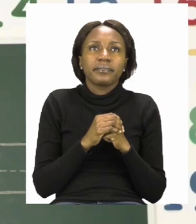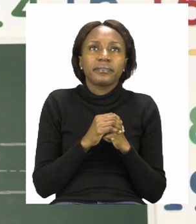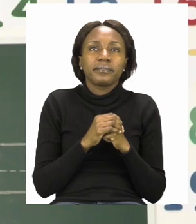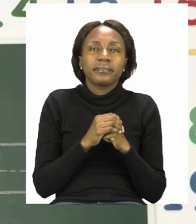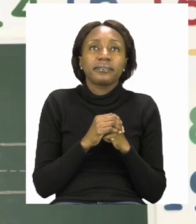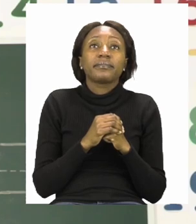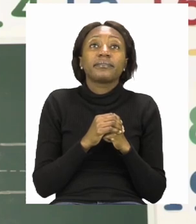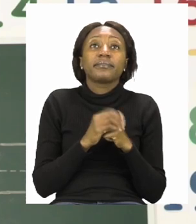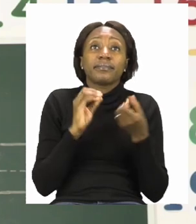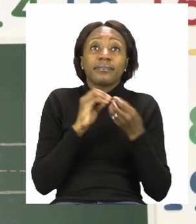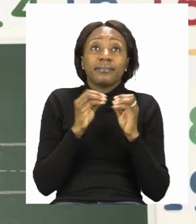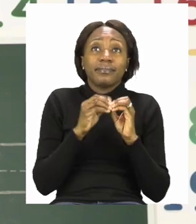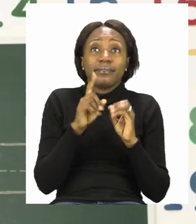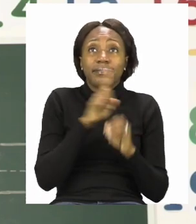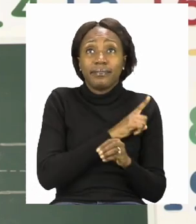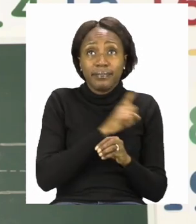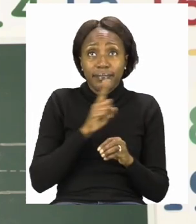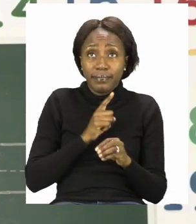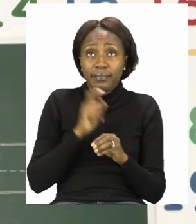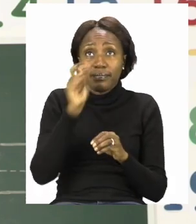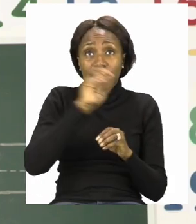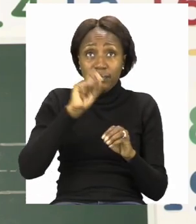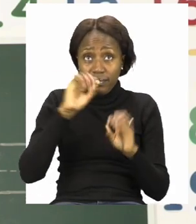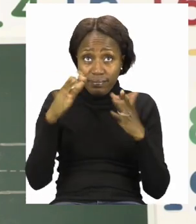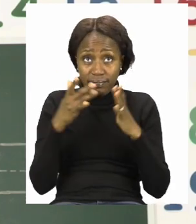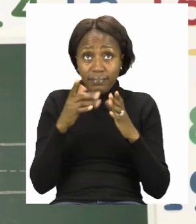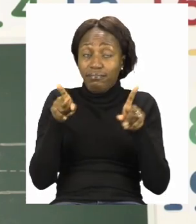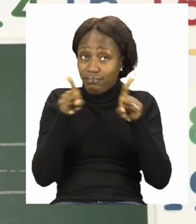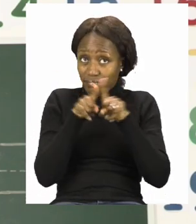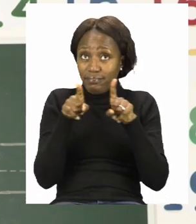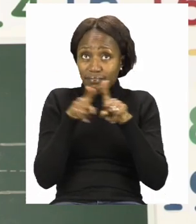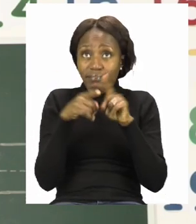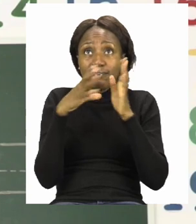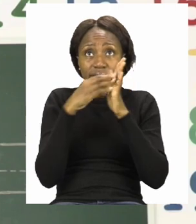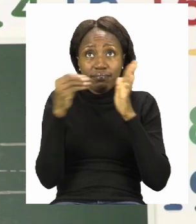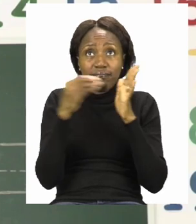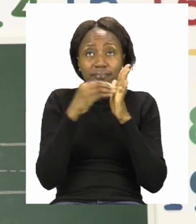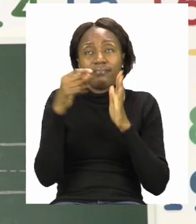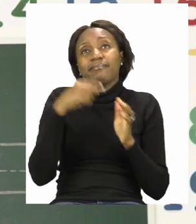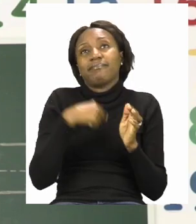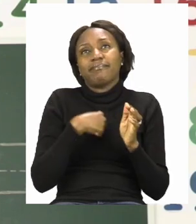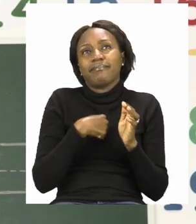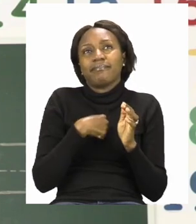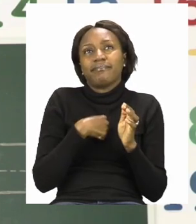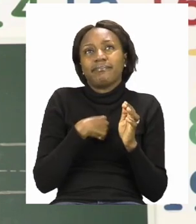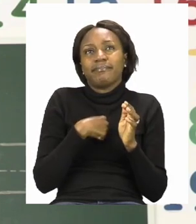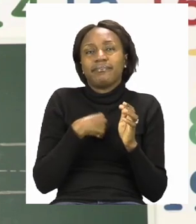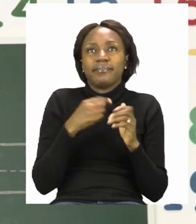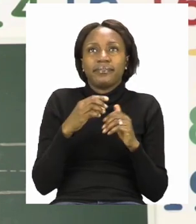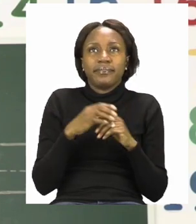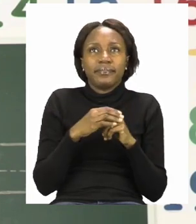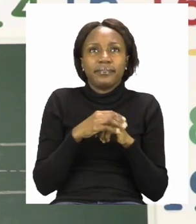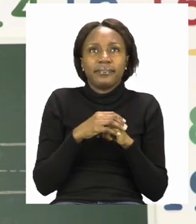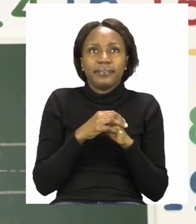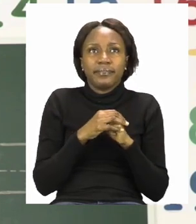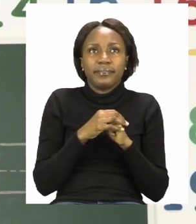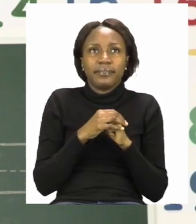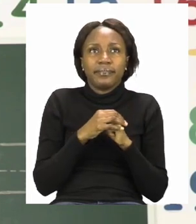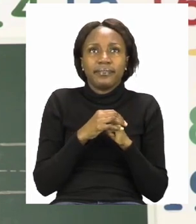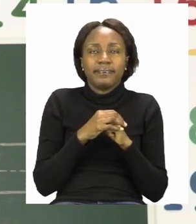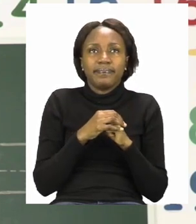11 starts on the top line and goes to the bottom line, cutting through the dotted line.